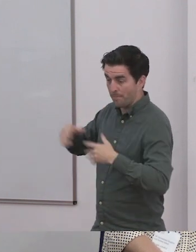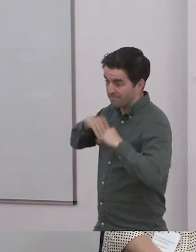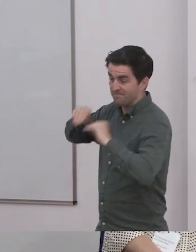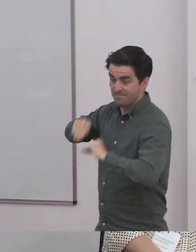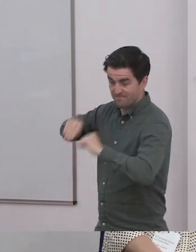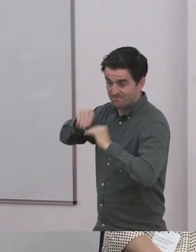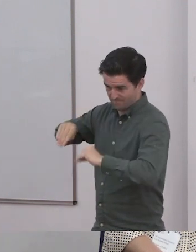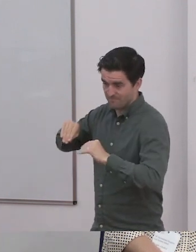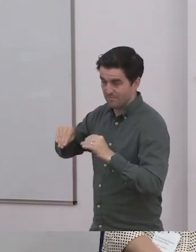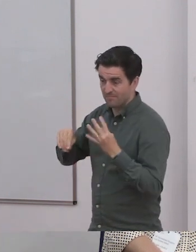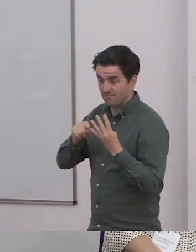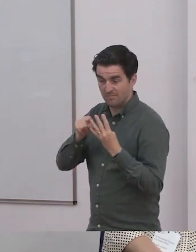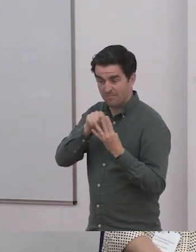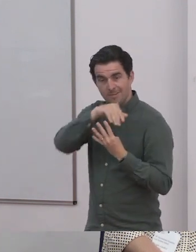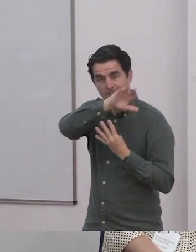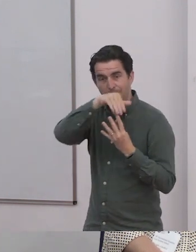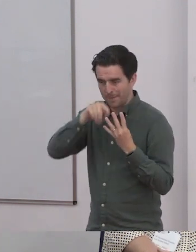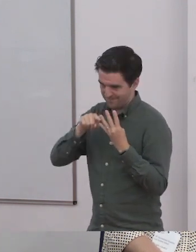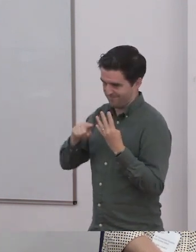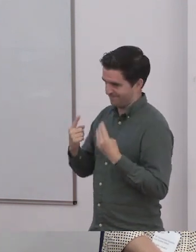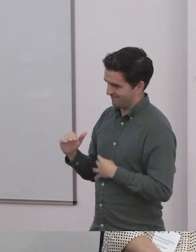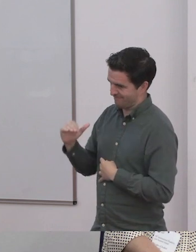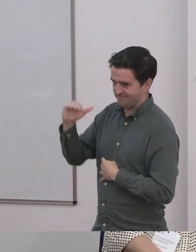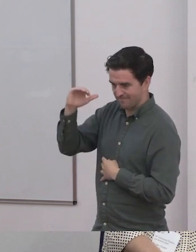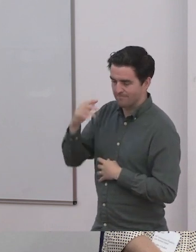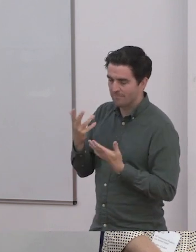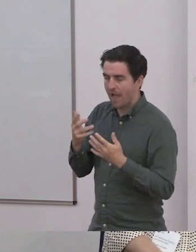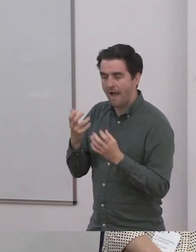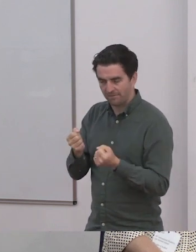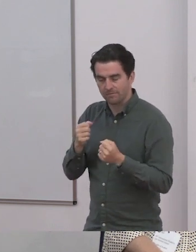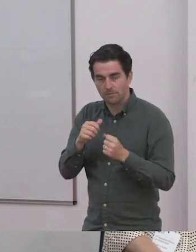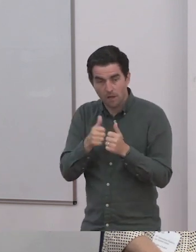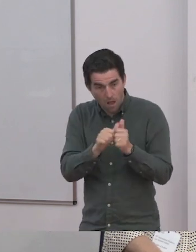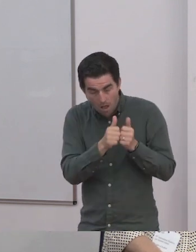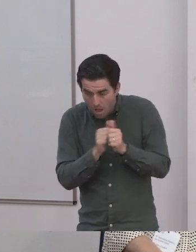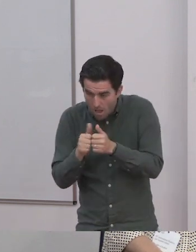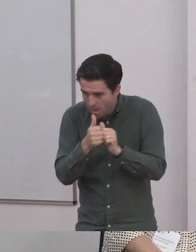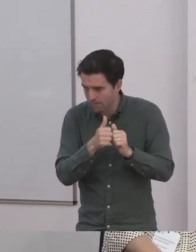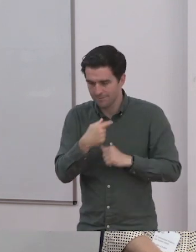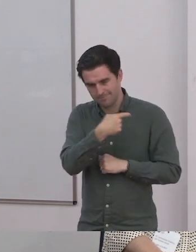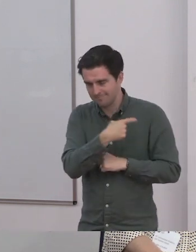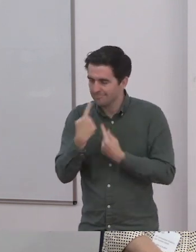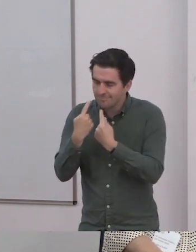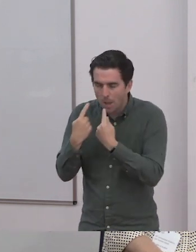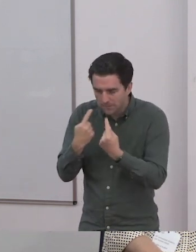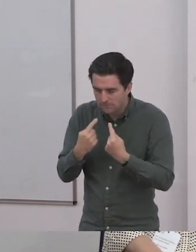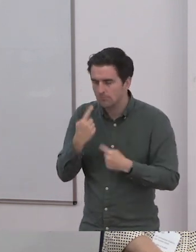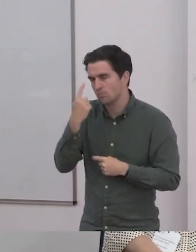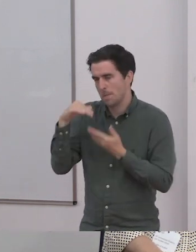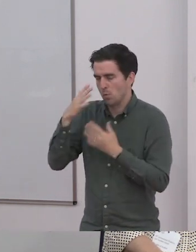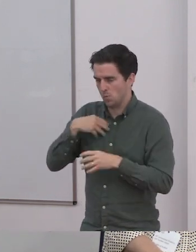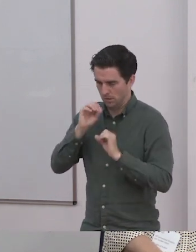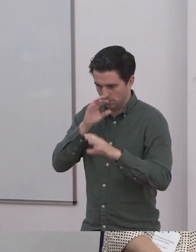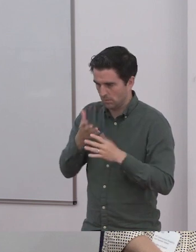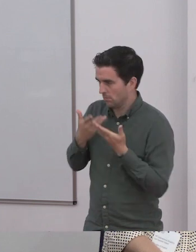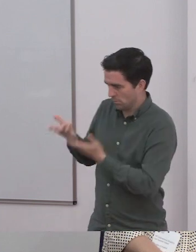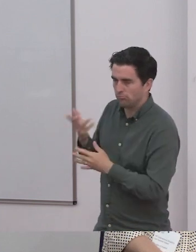The other thing, one more thing before I start giving Redden a voice, sorry. The president of the university, when